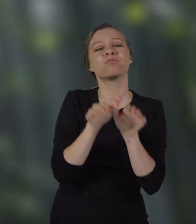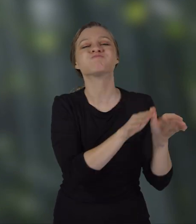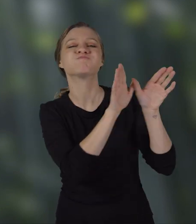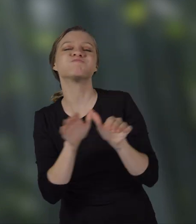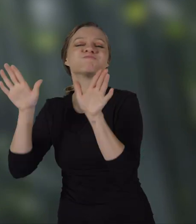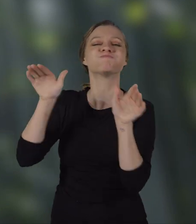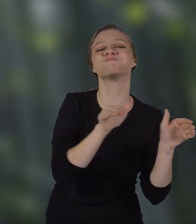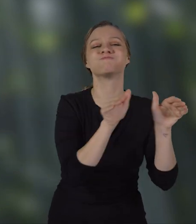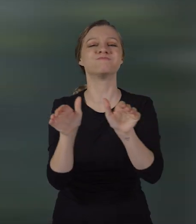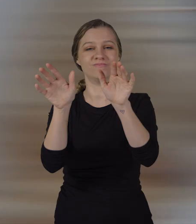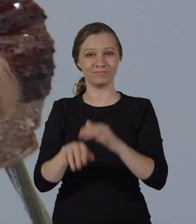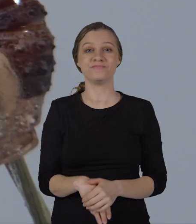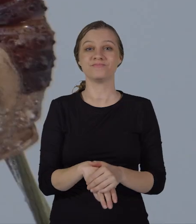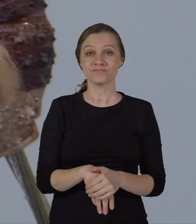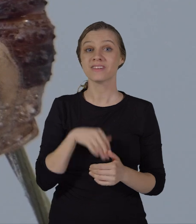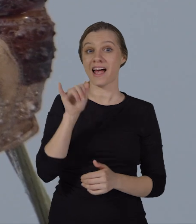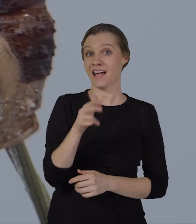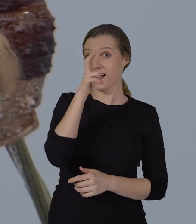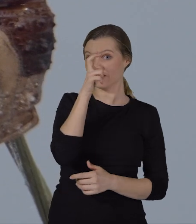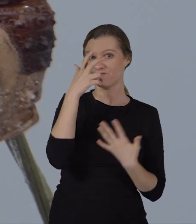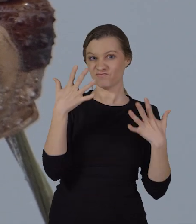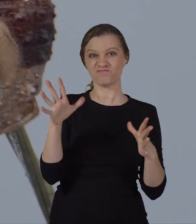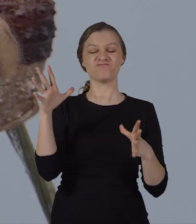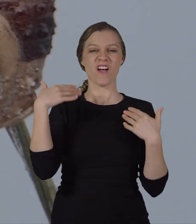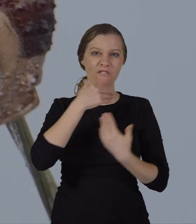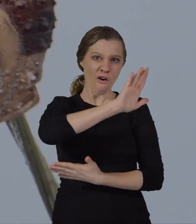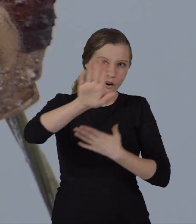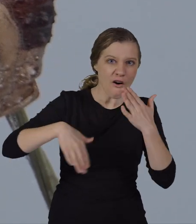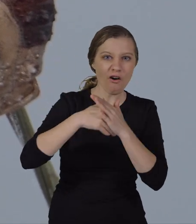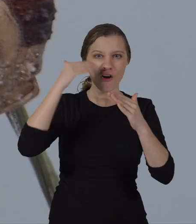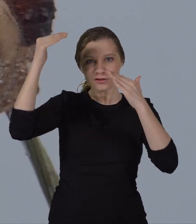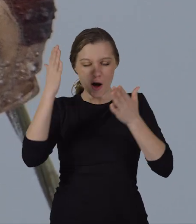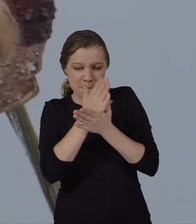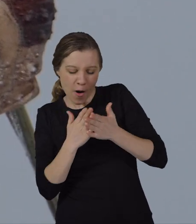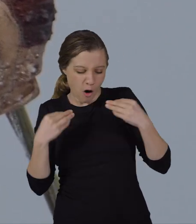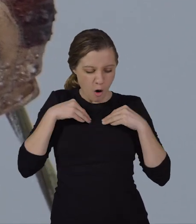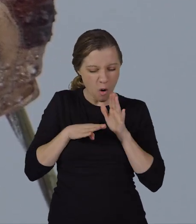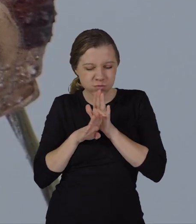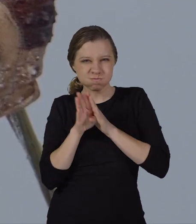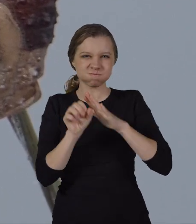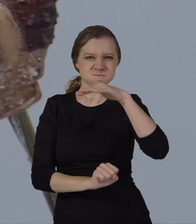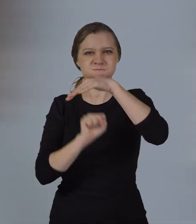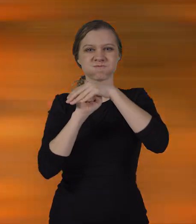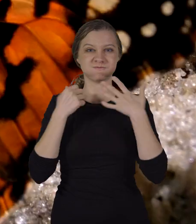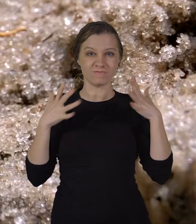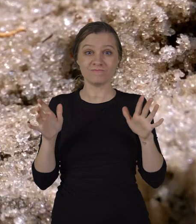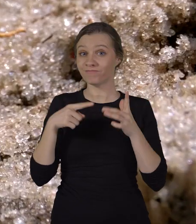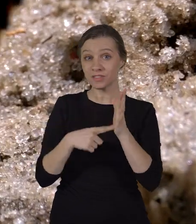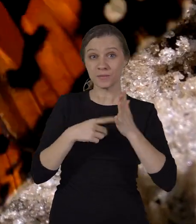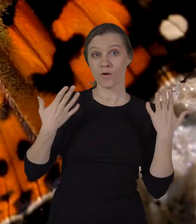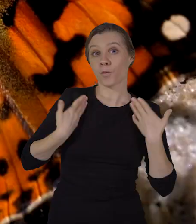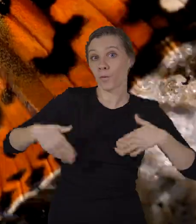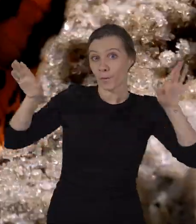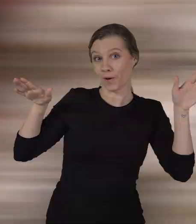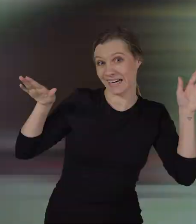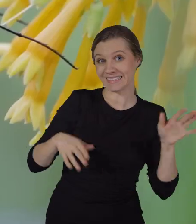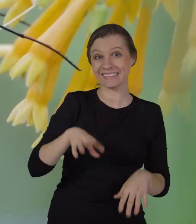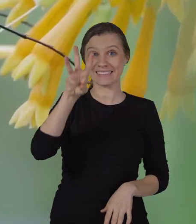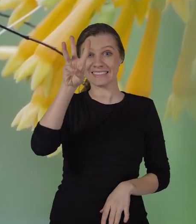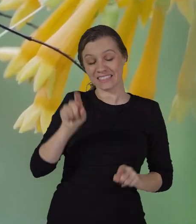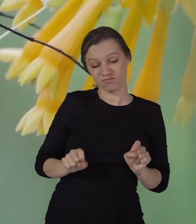butterfly this means that an insect now has all its adult parts like wings